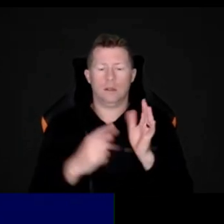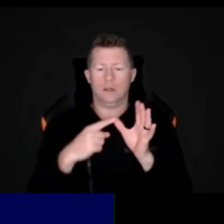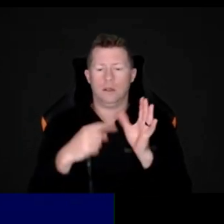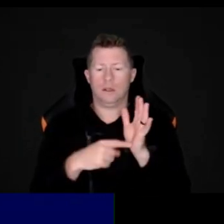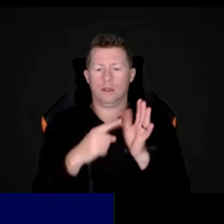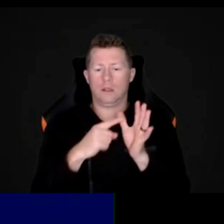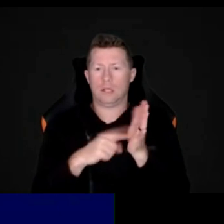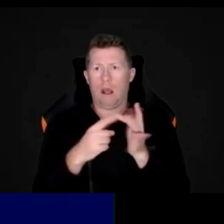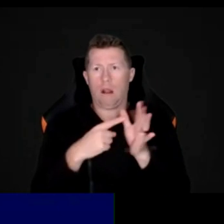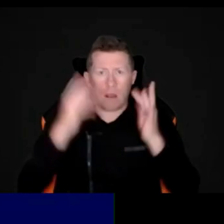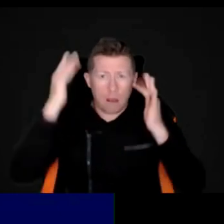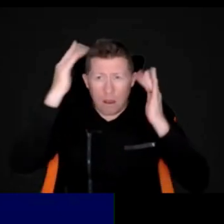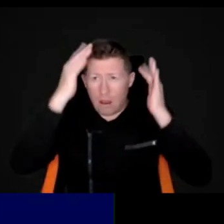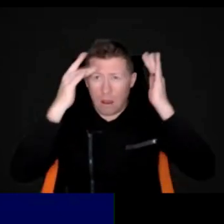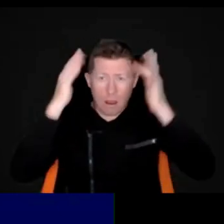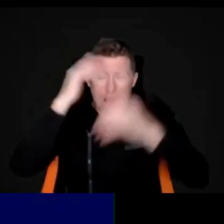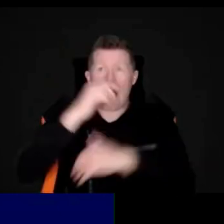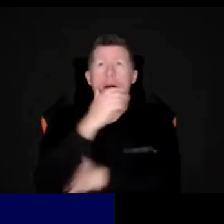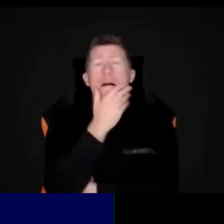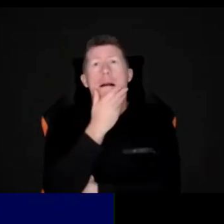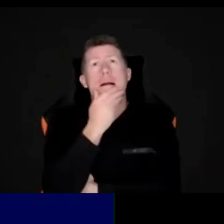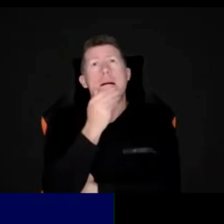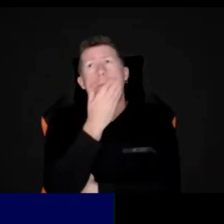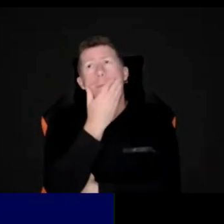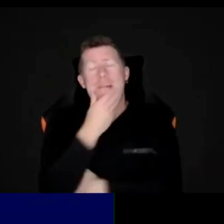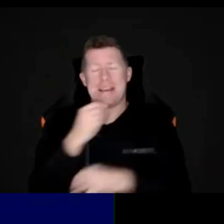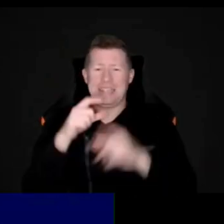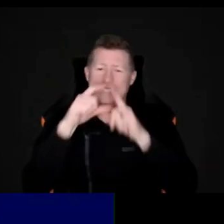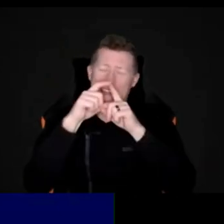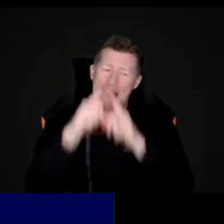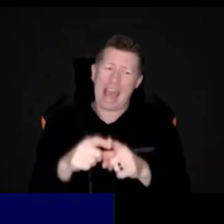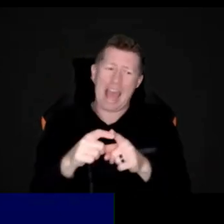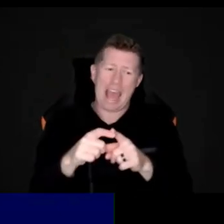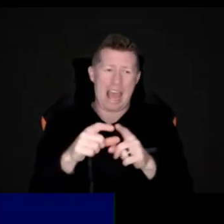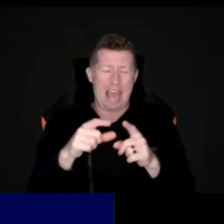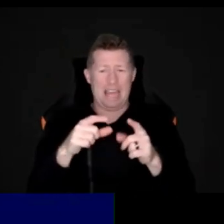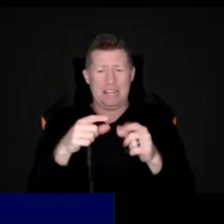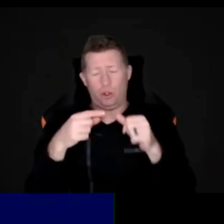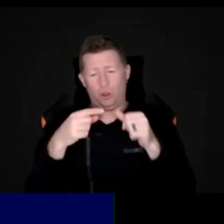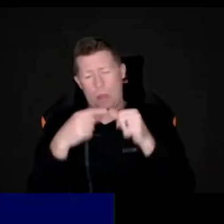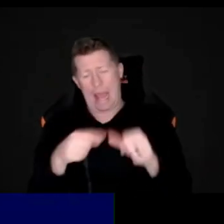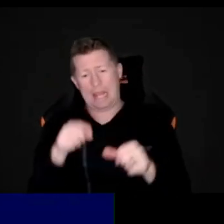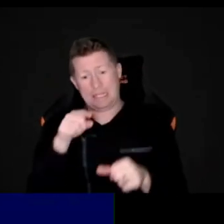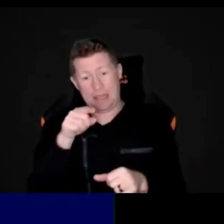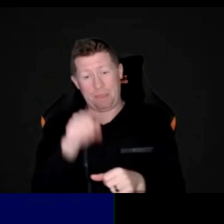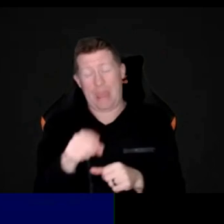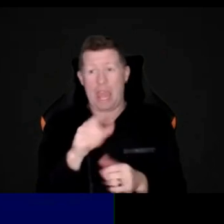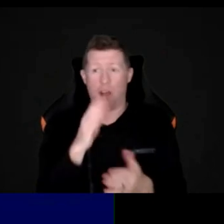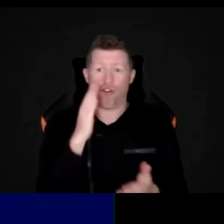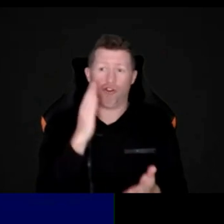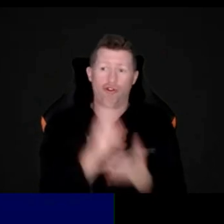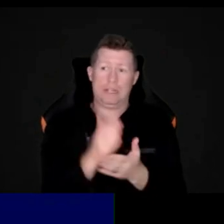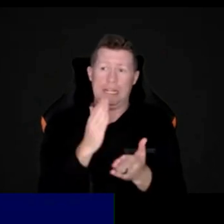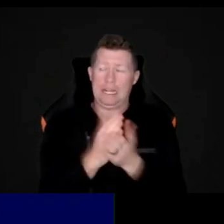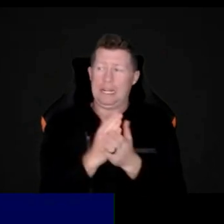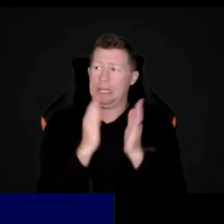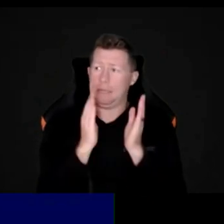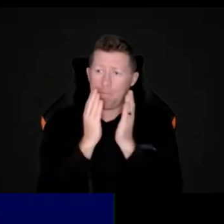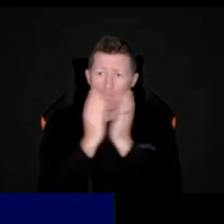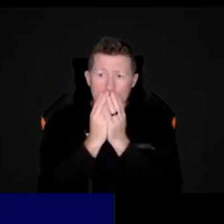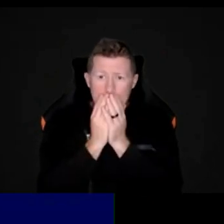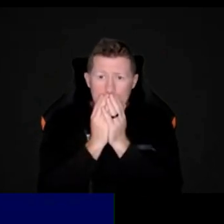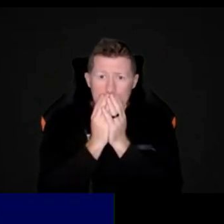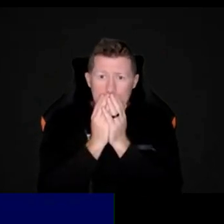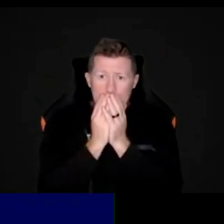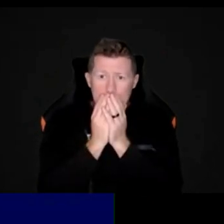Oh, that's a really hard one. It's a really hard one to answer. Essentially, if